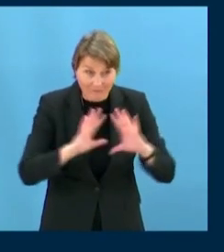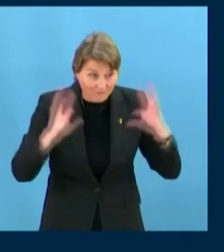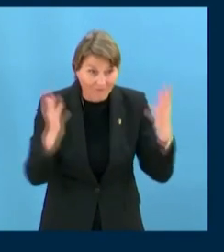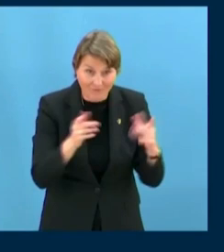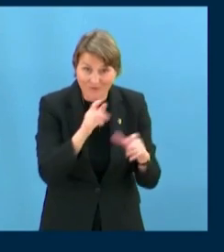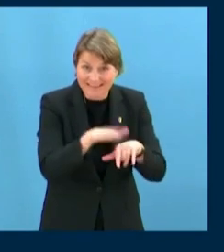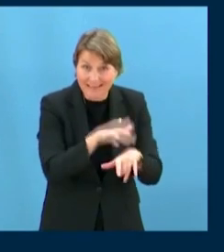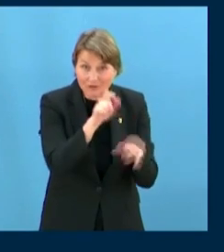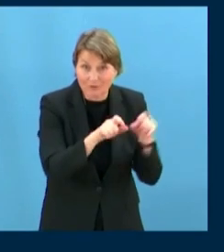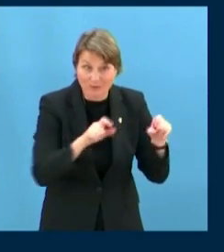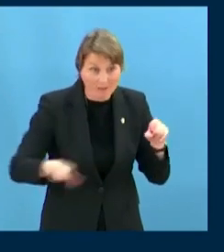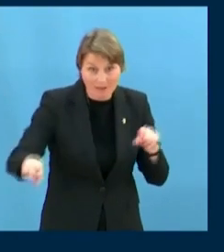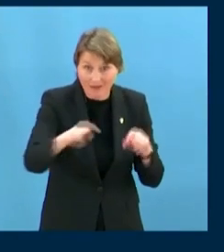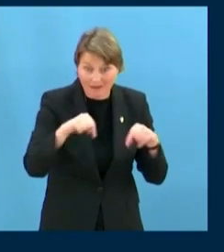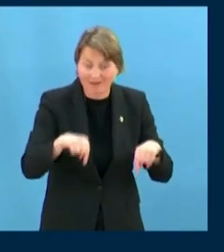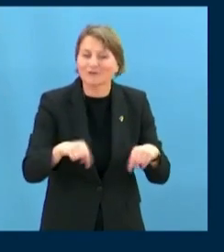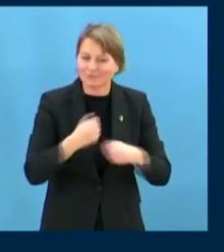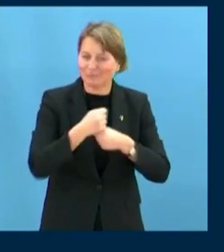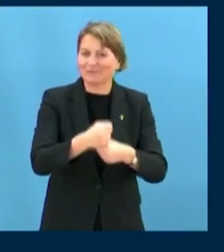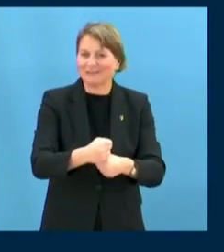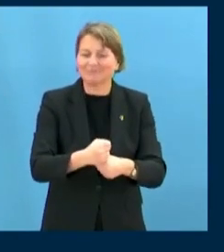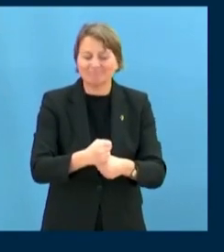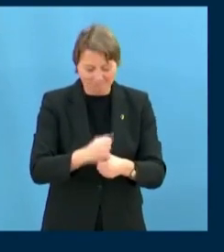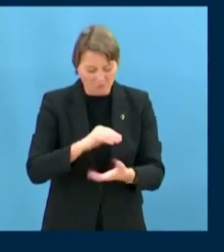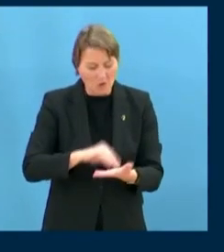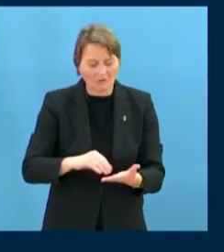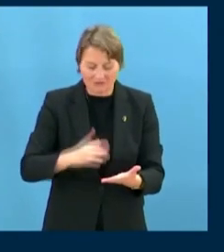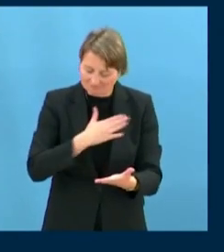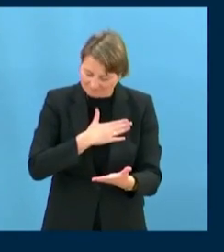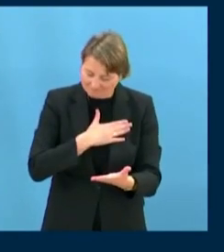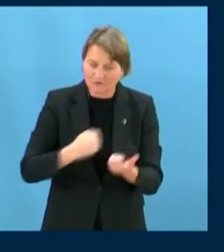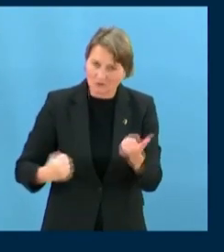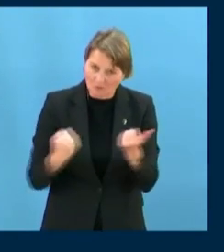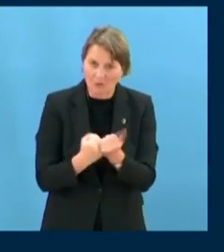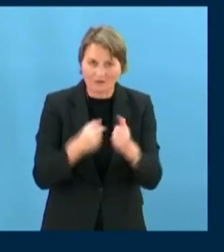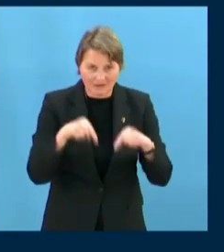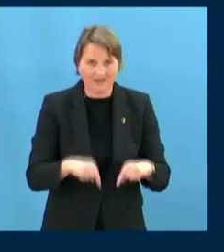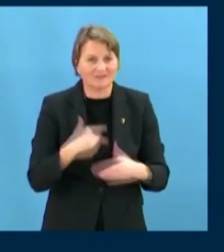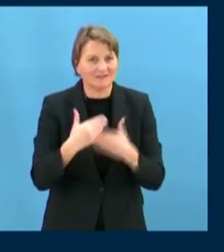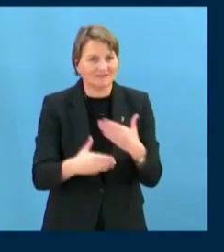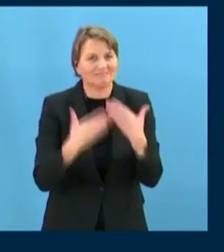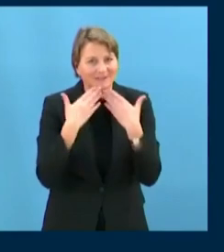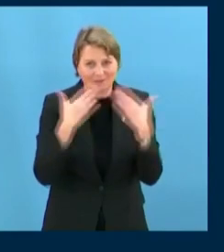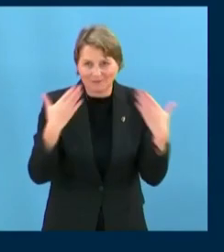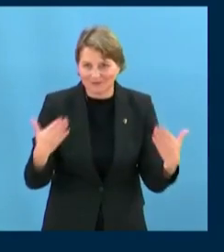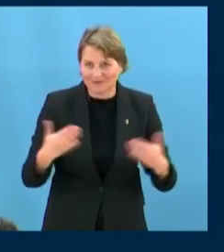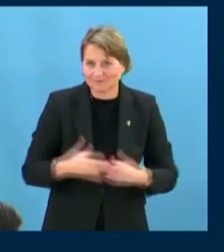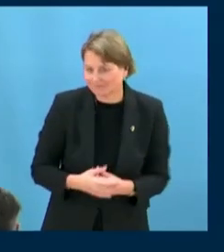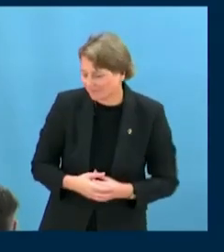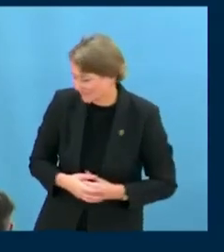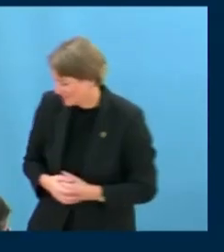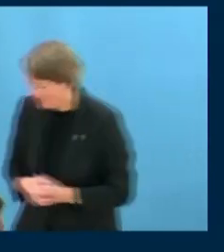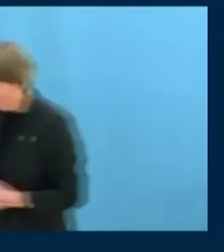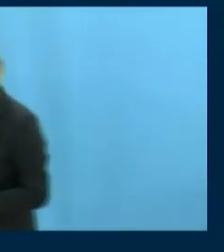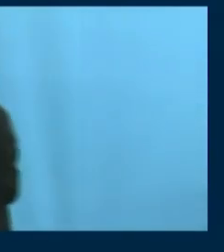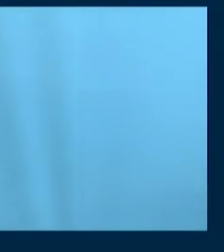to continuing to provide its full support to this and other engagements. Thank you very much. Thank you very much for your